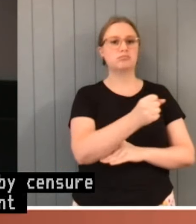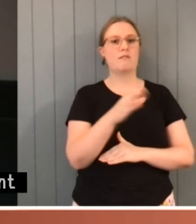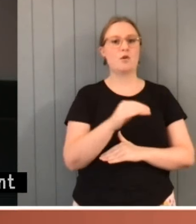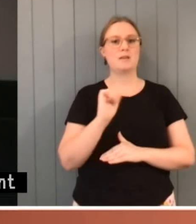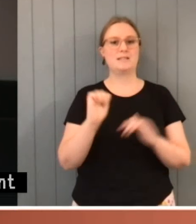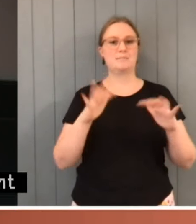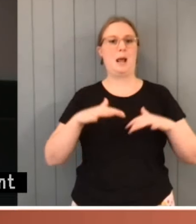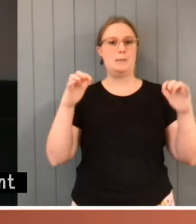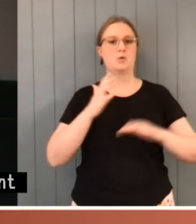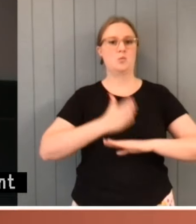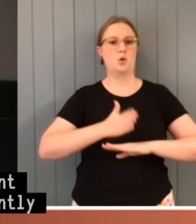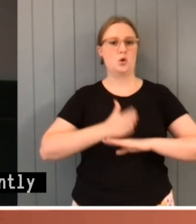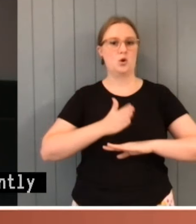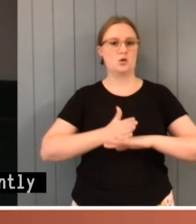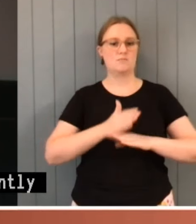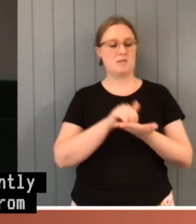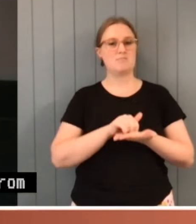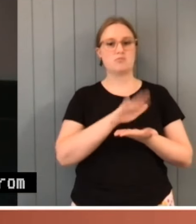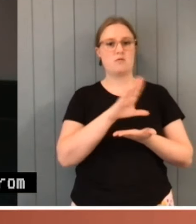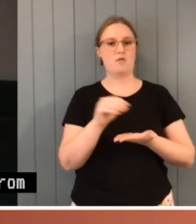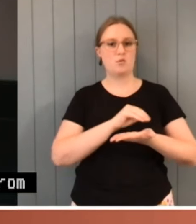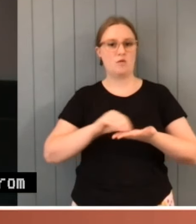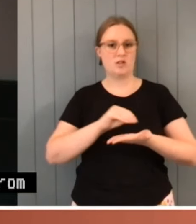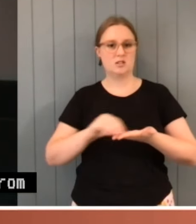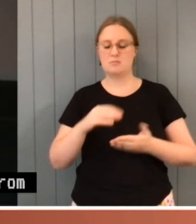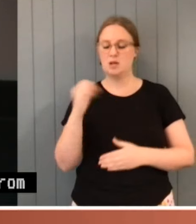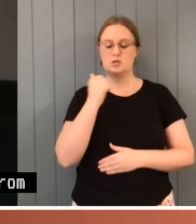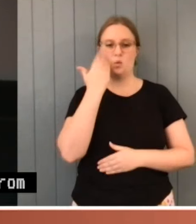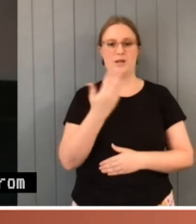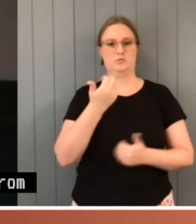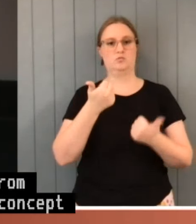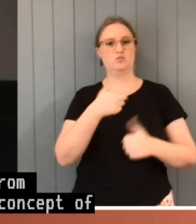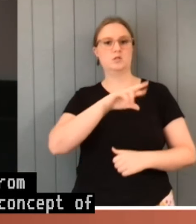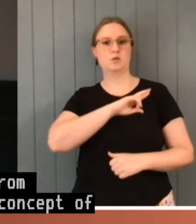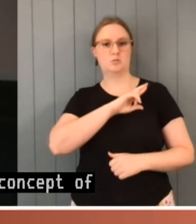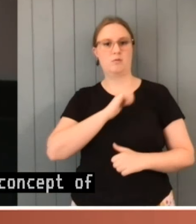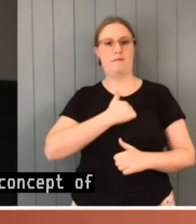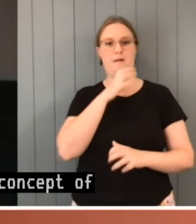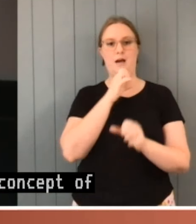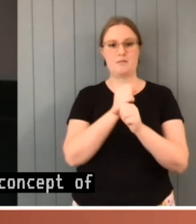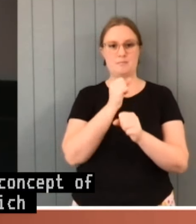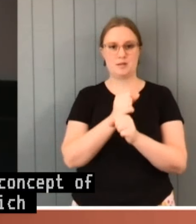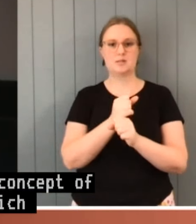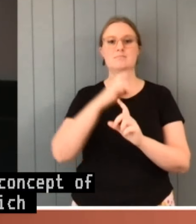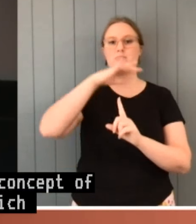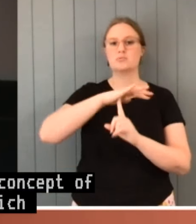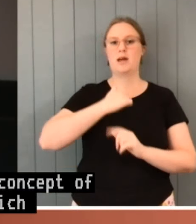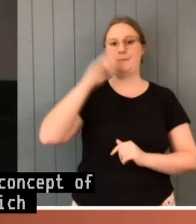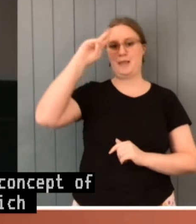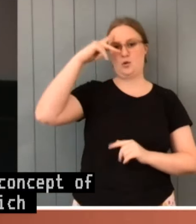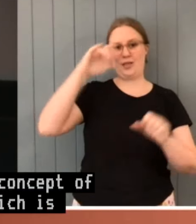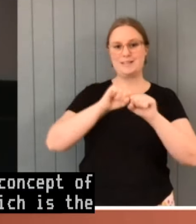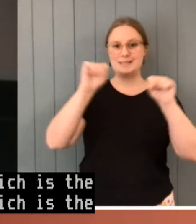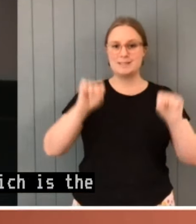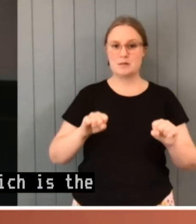That is the whole concept of responsible government, which is the keystone of our political system and is the main constitutional safeguard